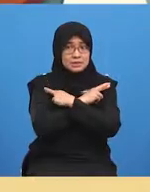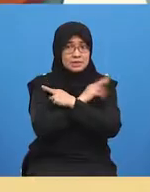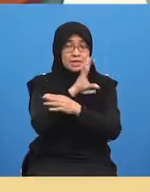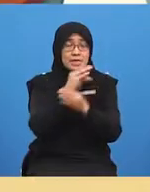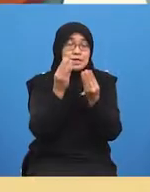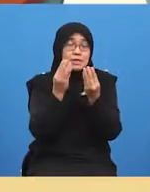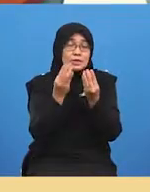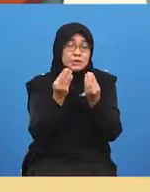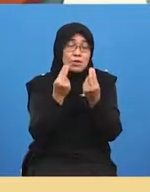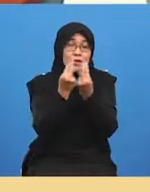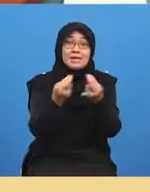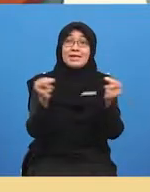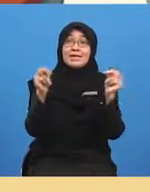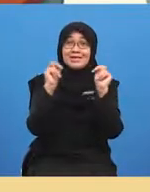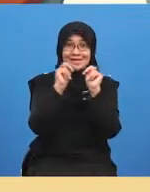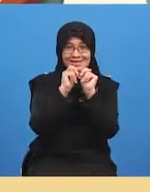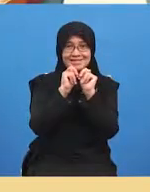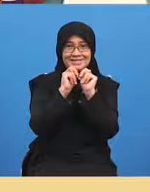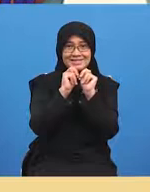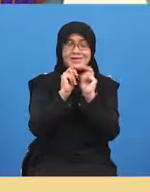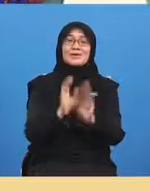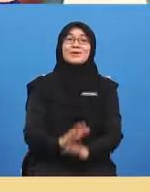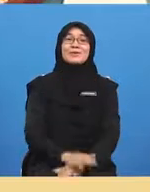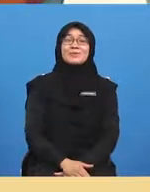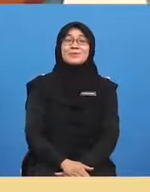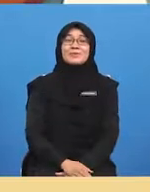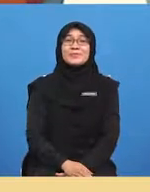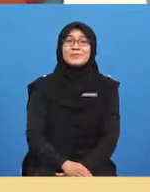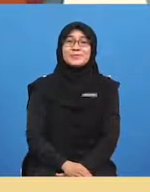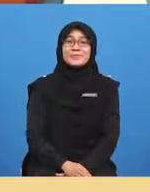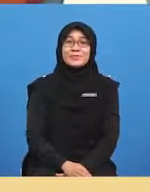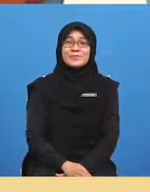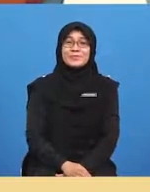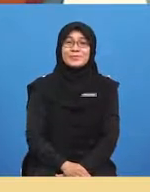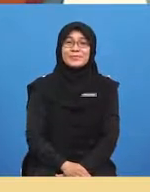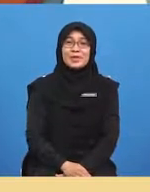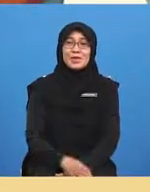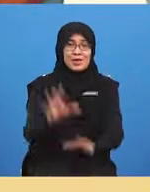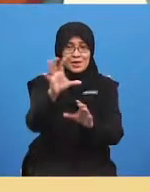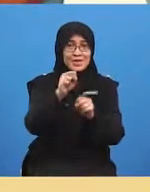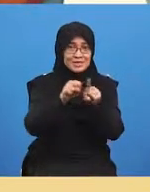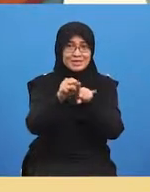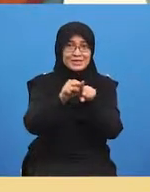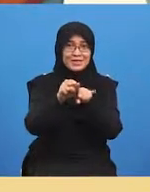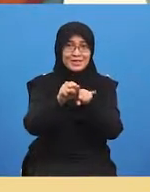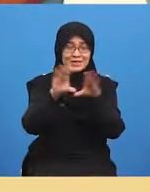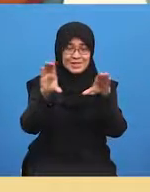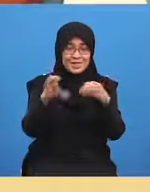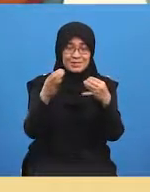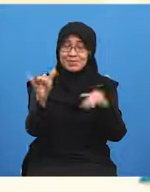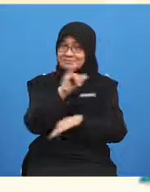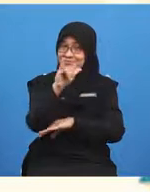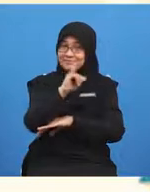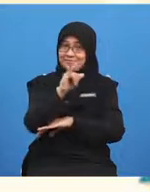i think you are ready for this boys and girls get your socks and let's do it together